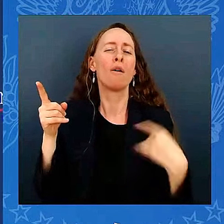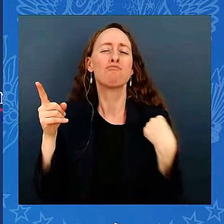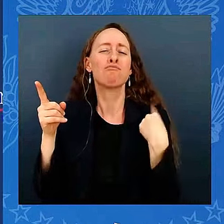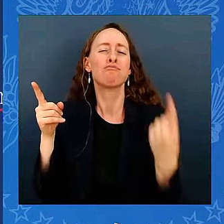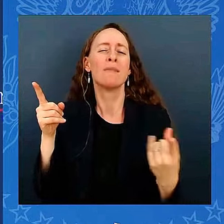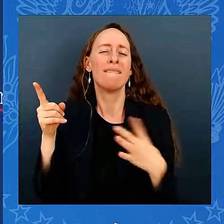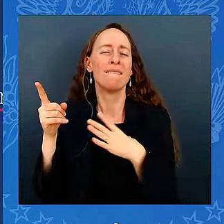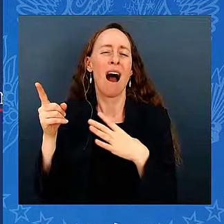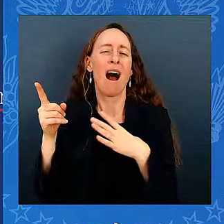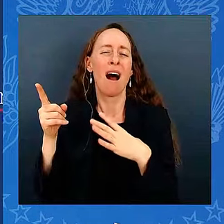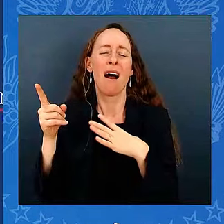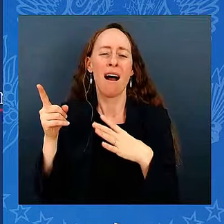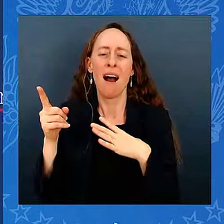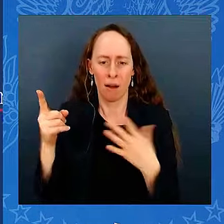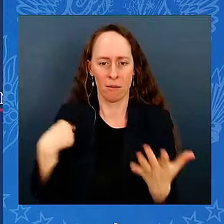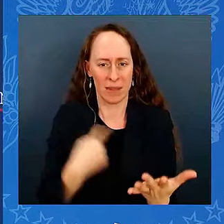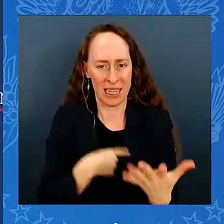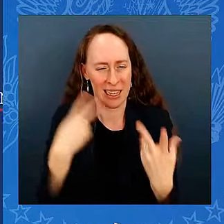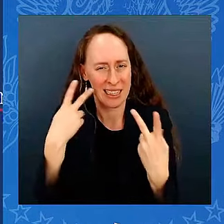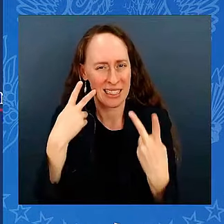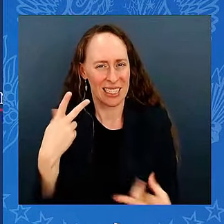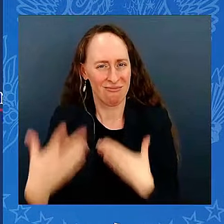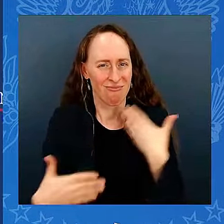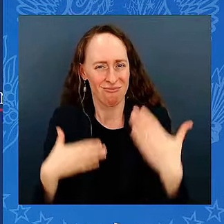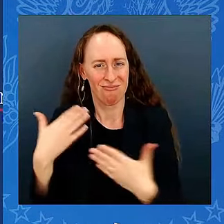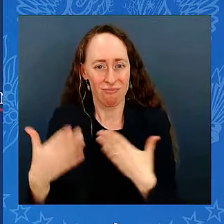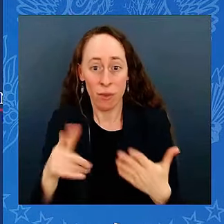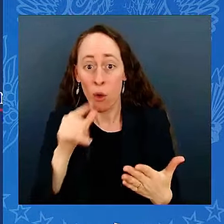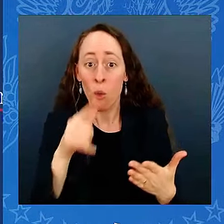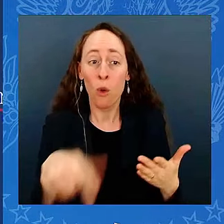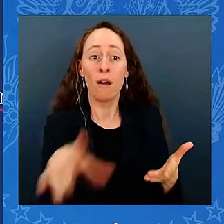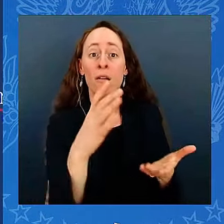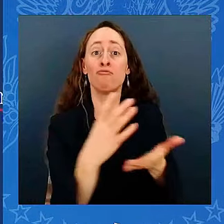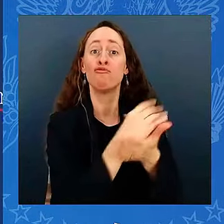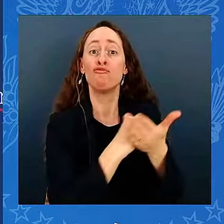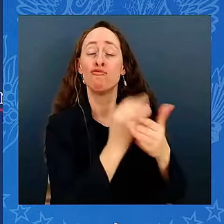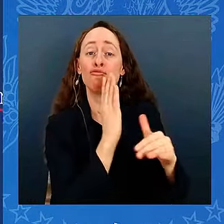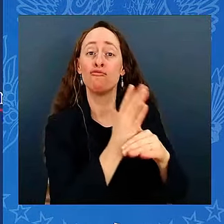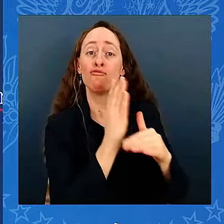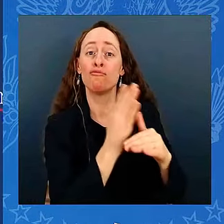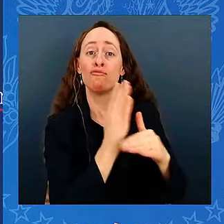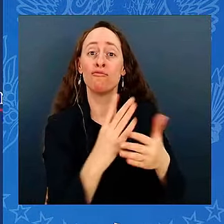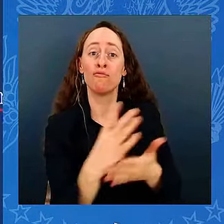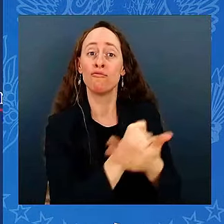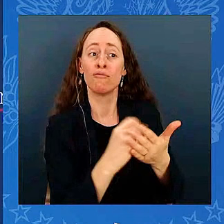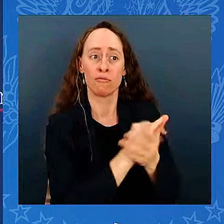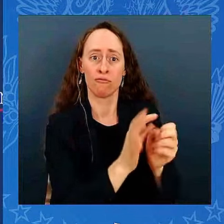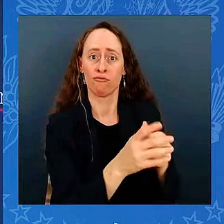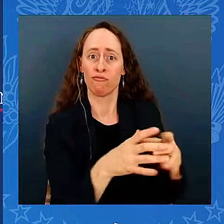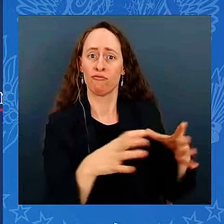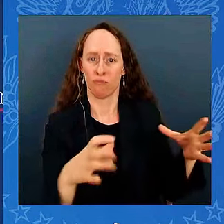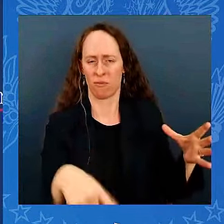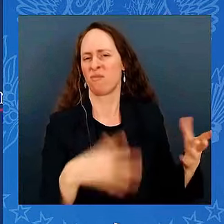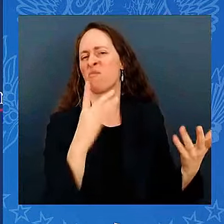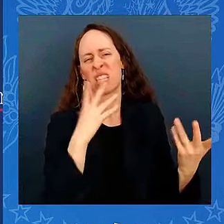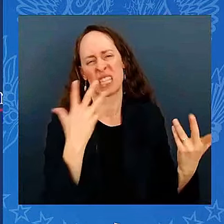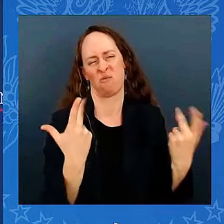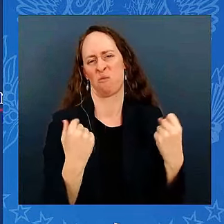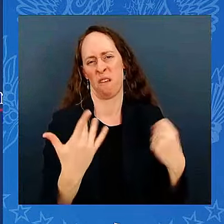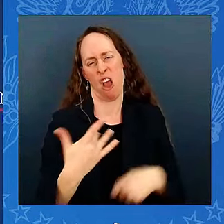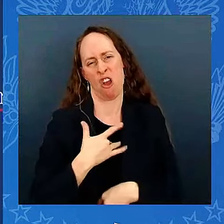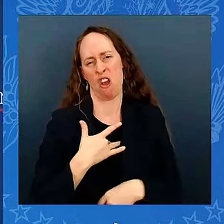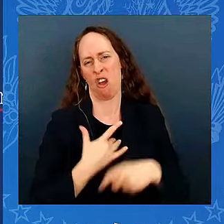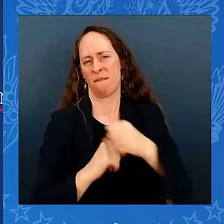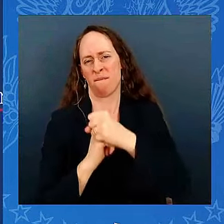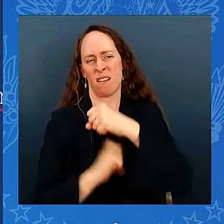the center of the strong, equitable, and sustainable recovery. Here are the keys from the new playbook, in my view. Within